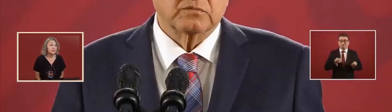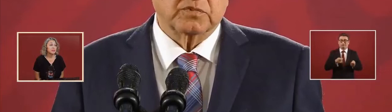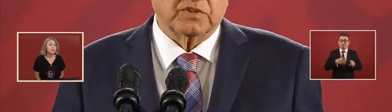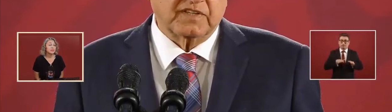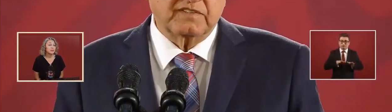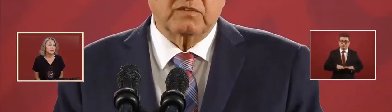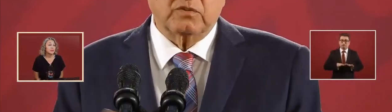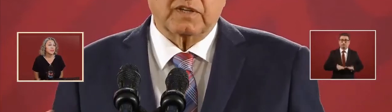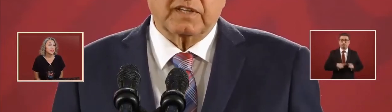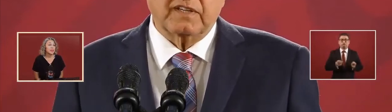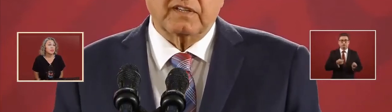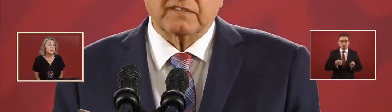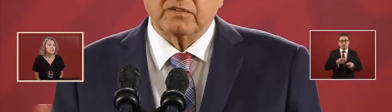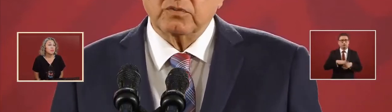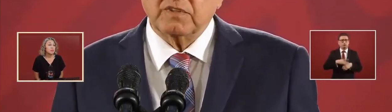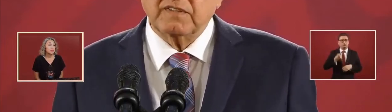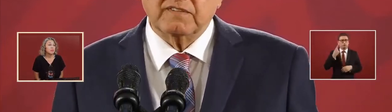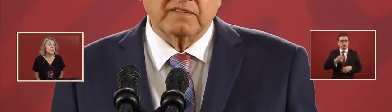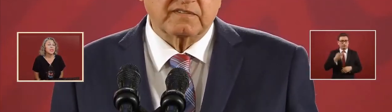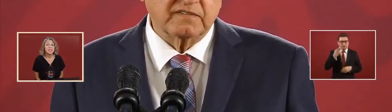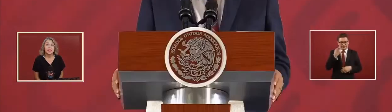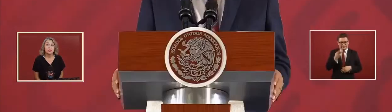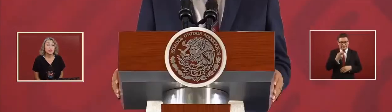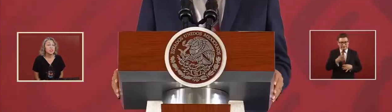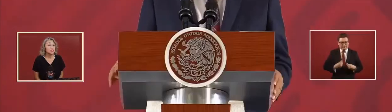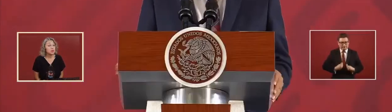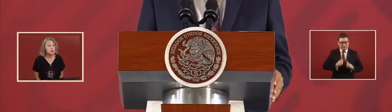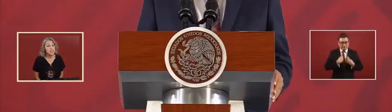Because that's what the circumstances require.